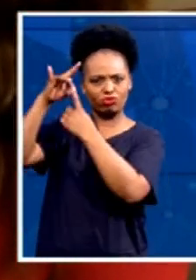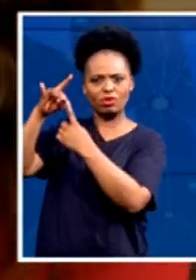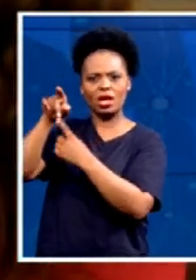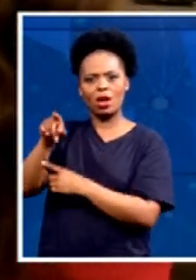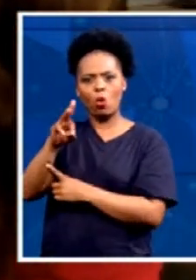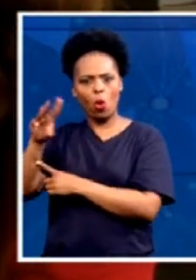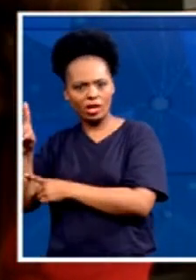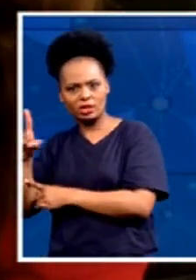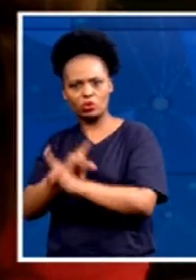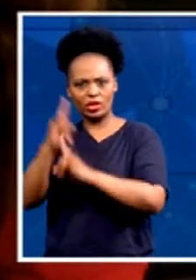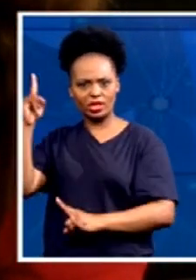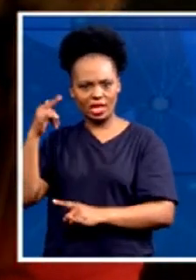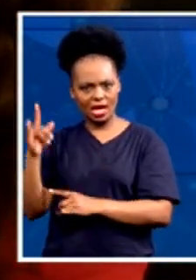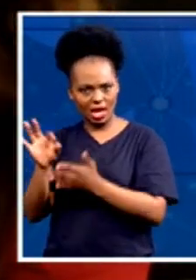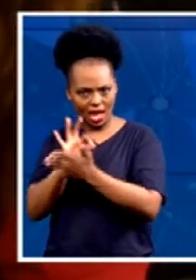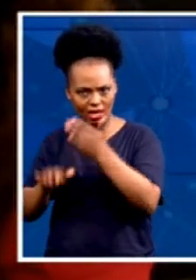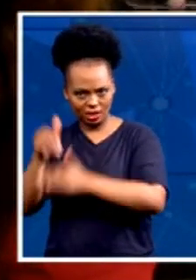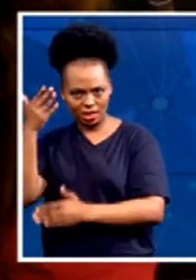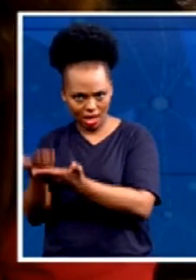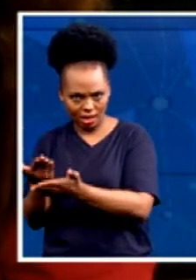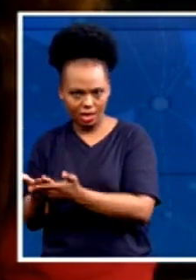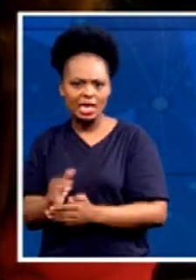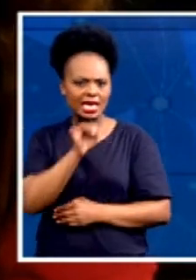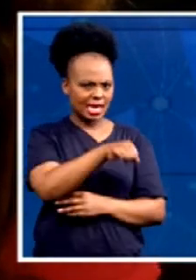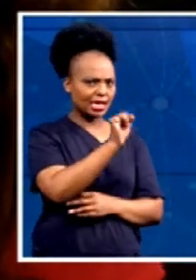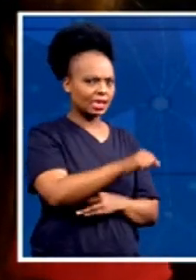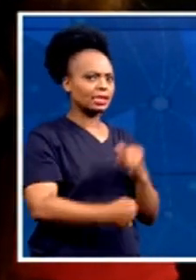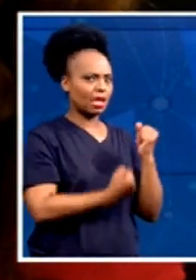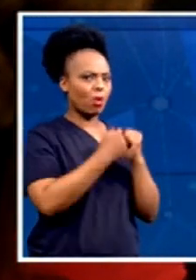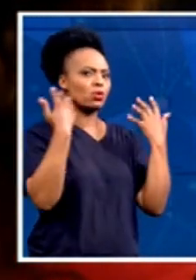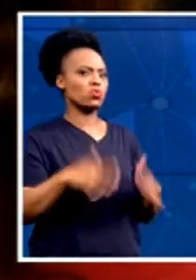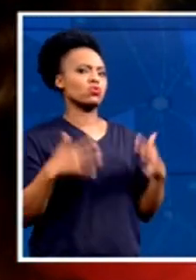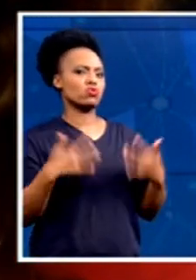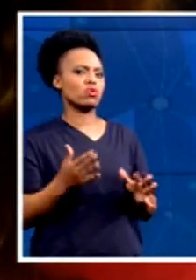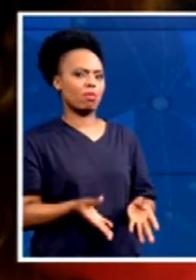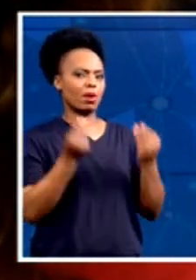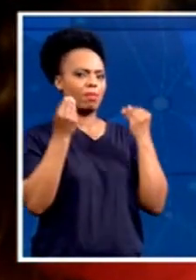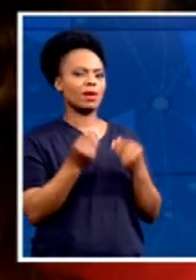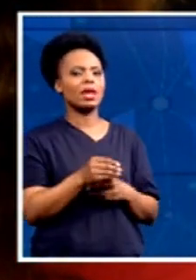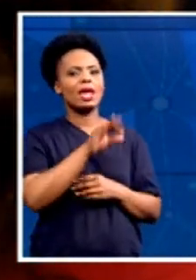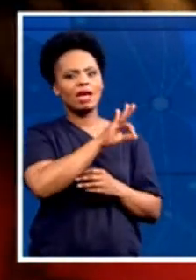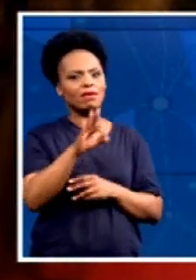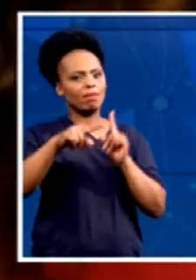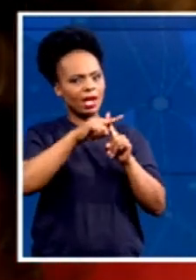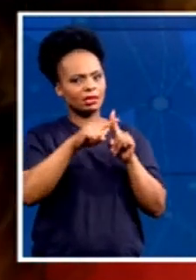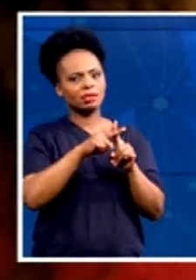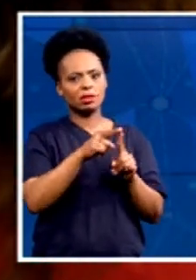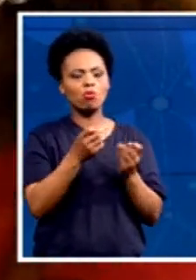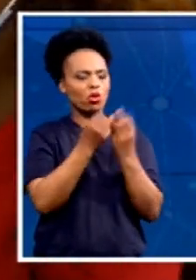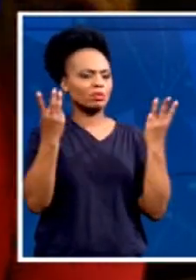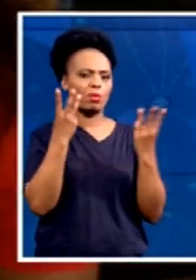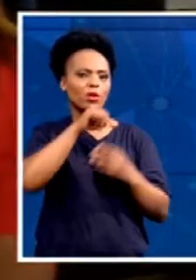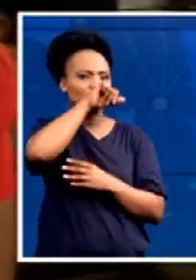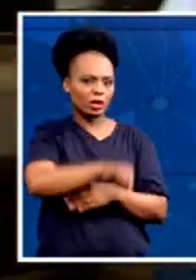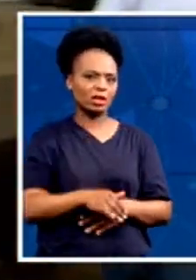Yes, yes, yes, yes. support Gulkakulu and the Freedom Front last year at Underskorti and in case it's nyong. Yeah. Okay.